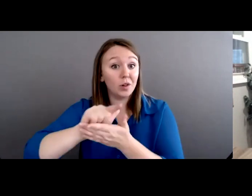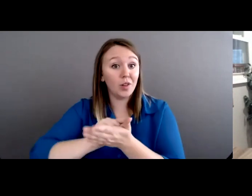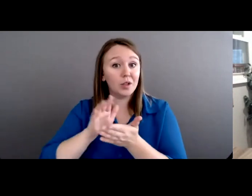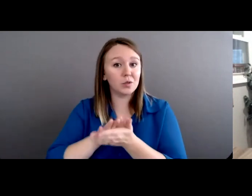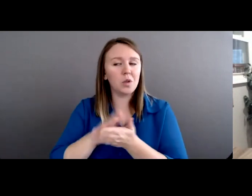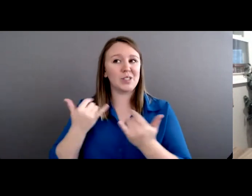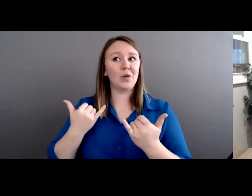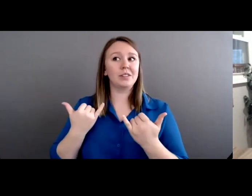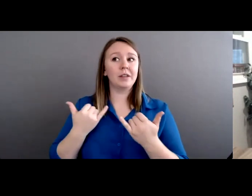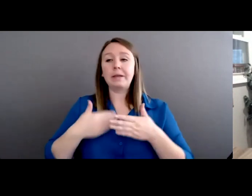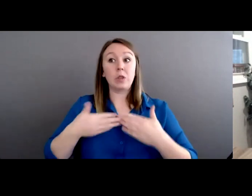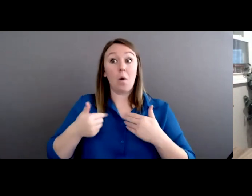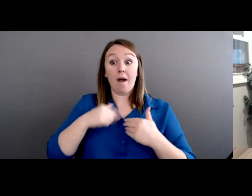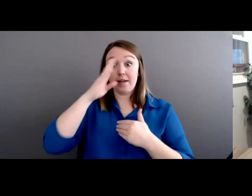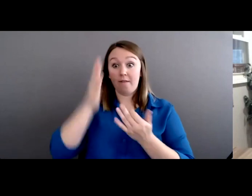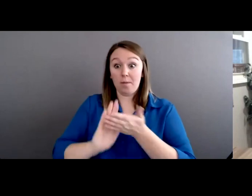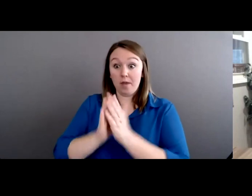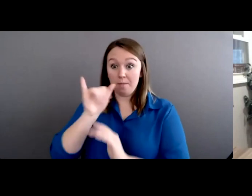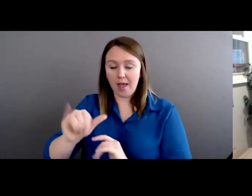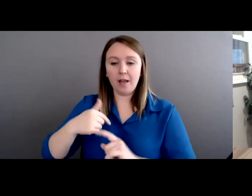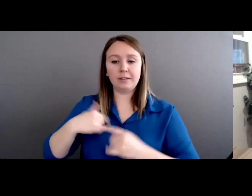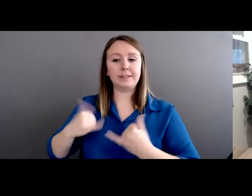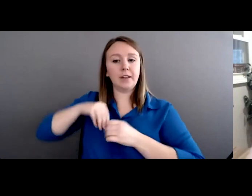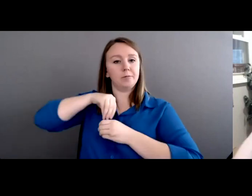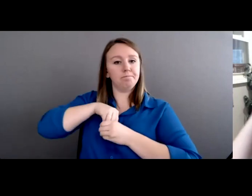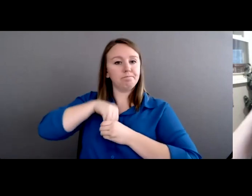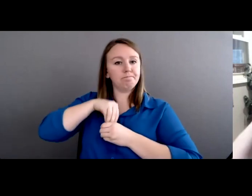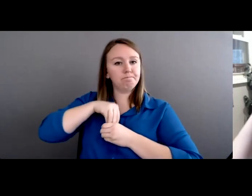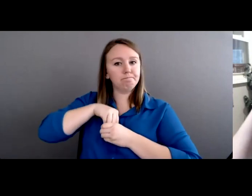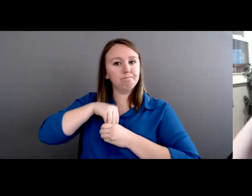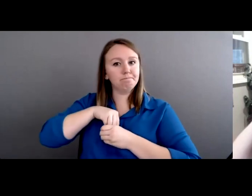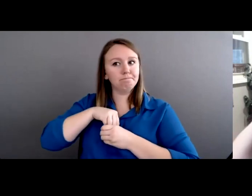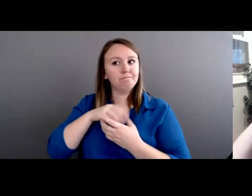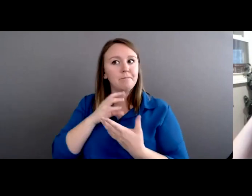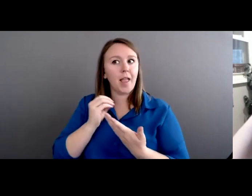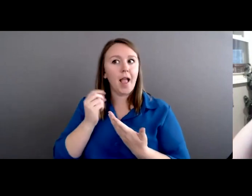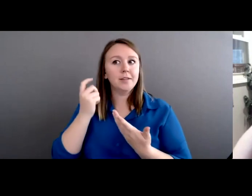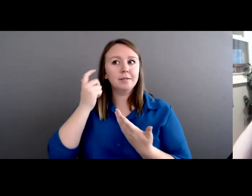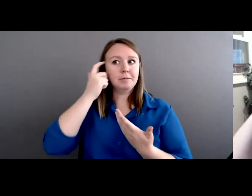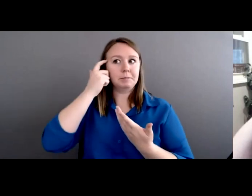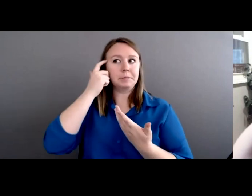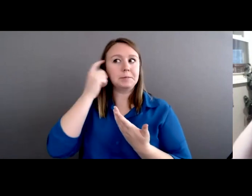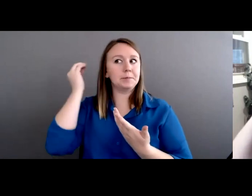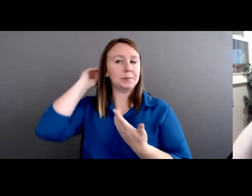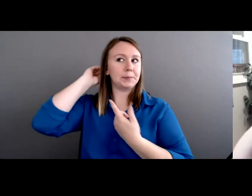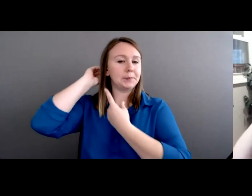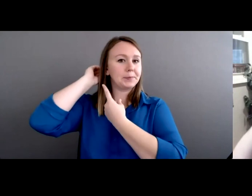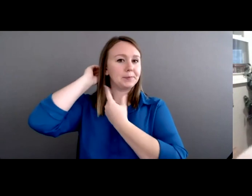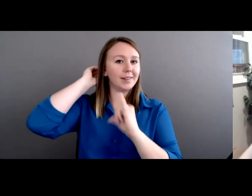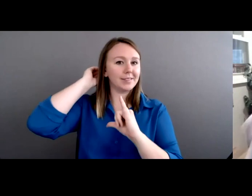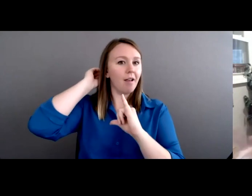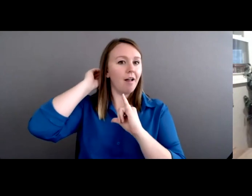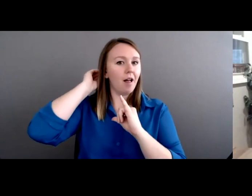never ended up doing that, I ended up doing lots of other things. But still somewhere in my brain is sort of hardwired